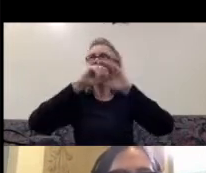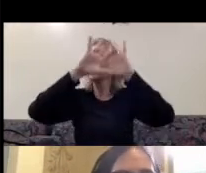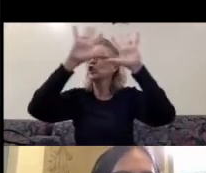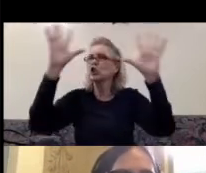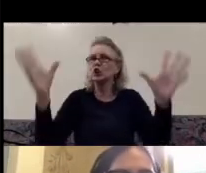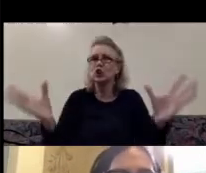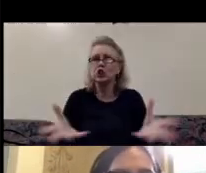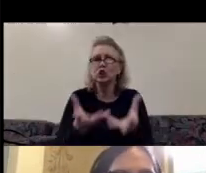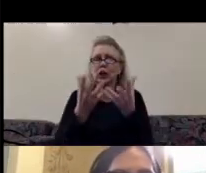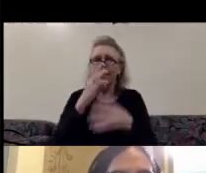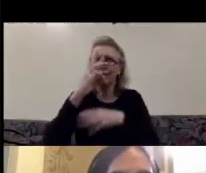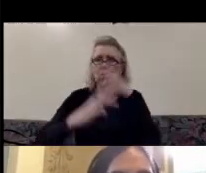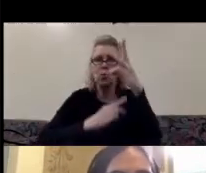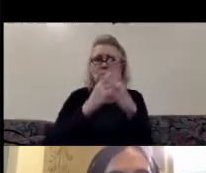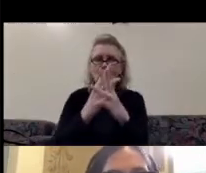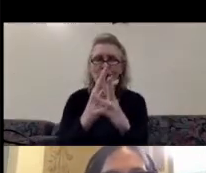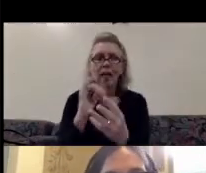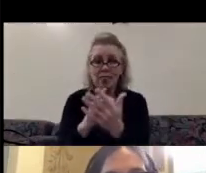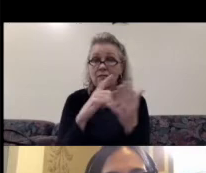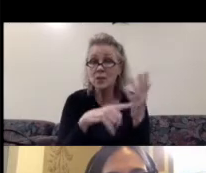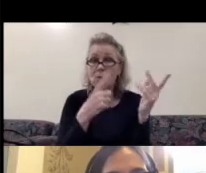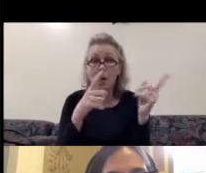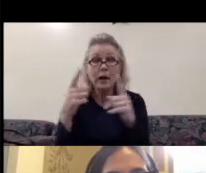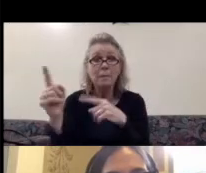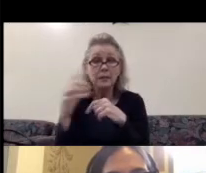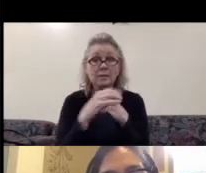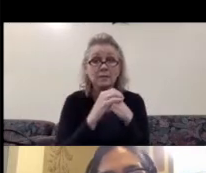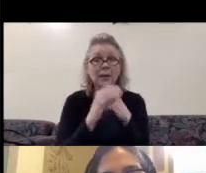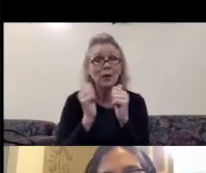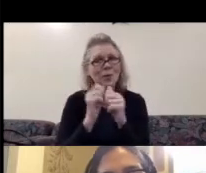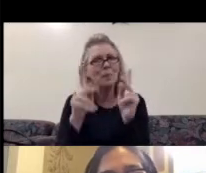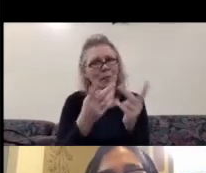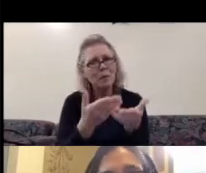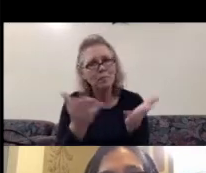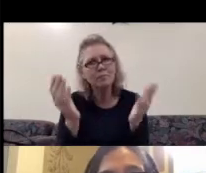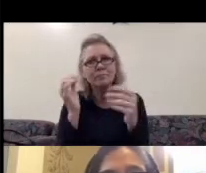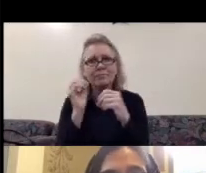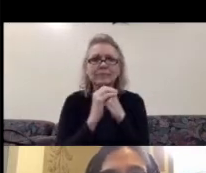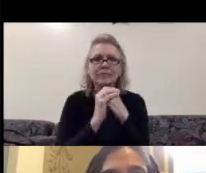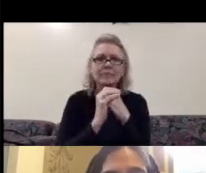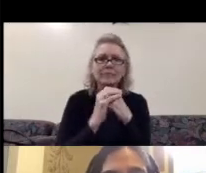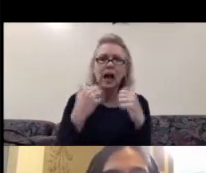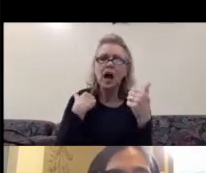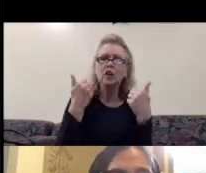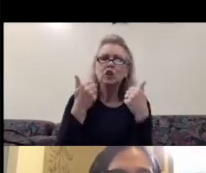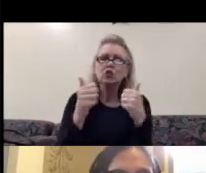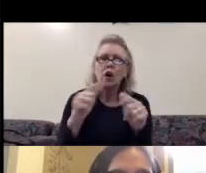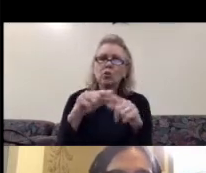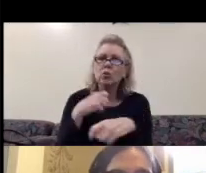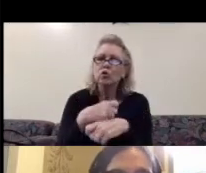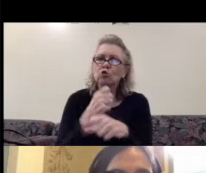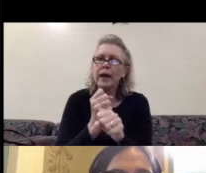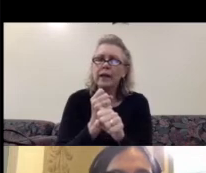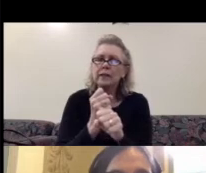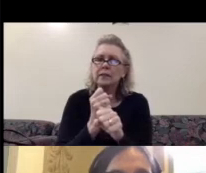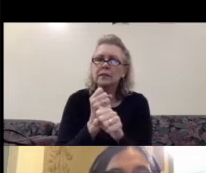the world. So, that's what happened, um, with the people. And, um, I try to create, um,